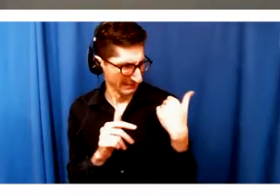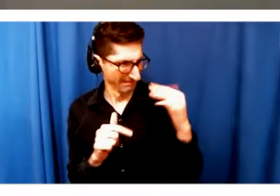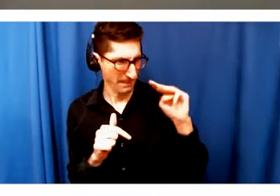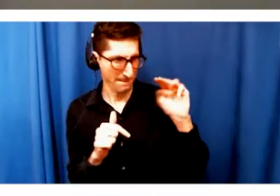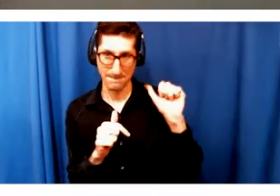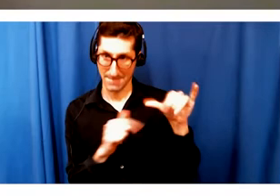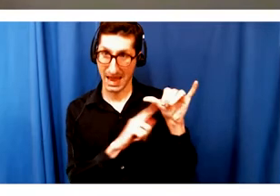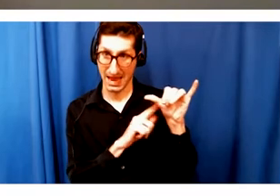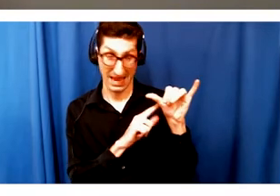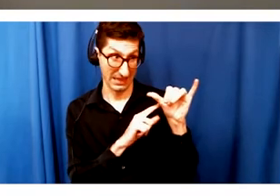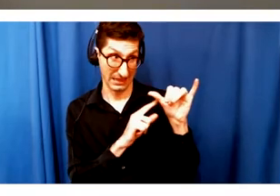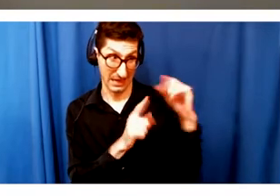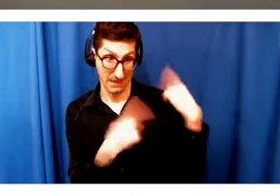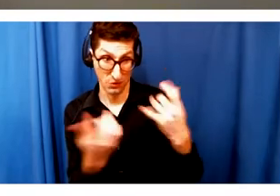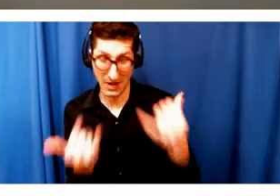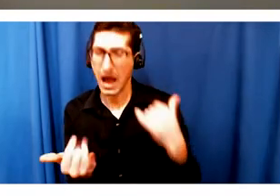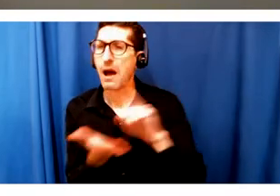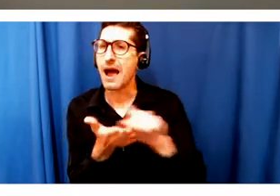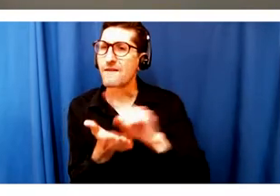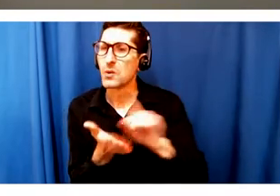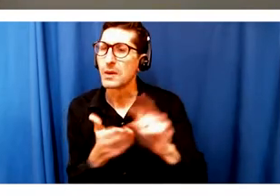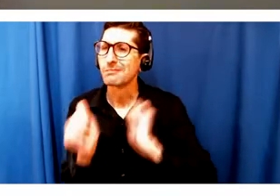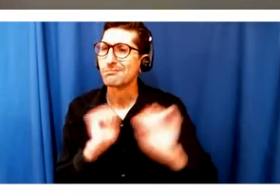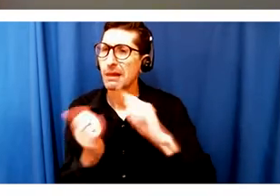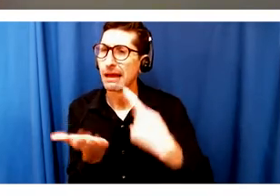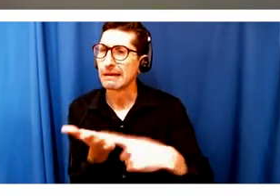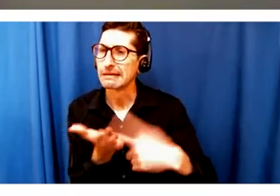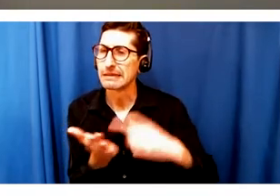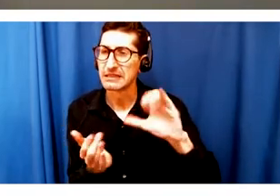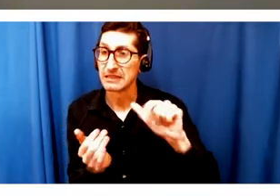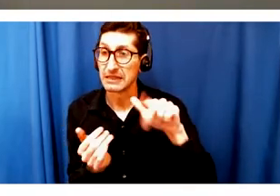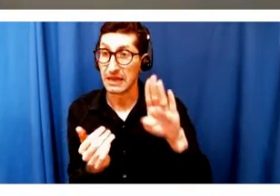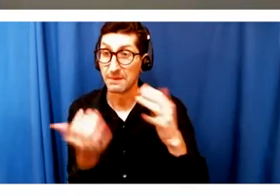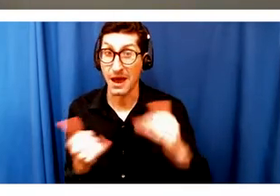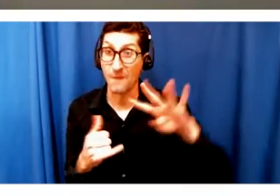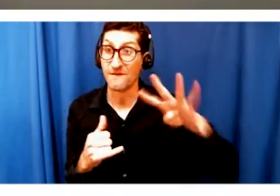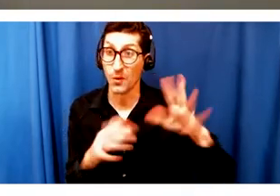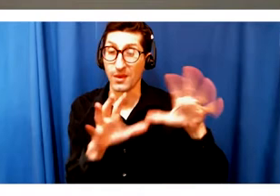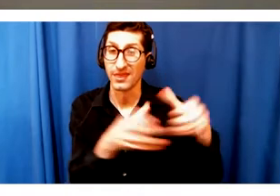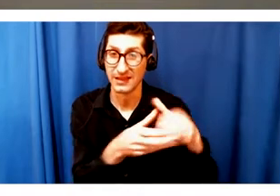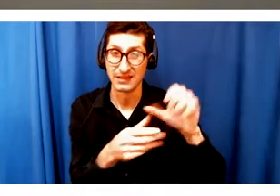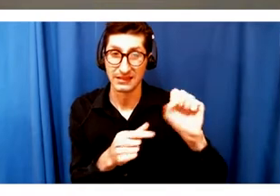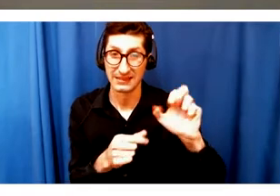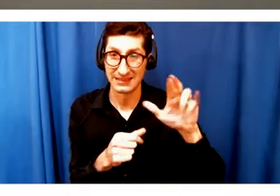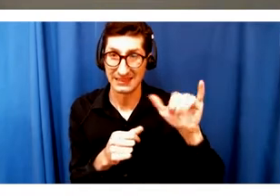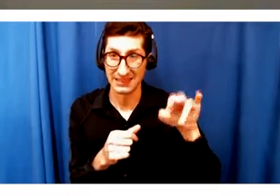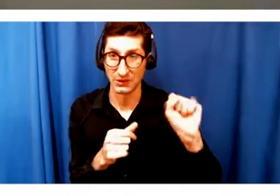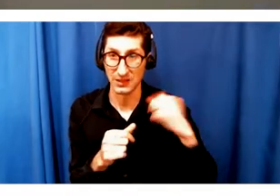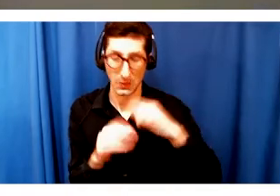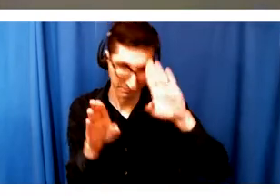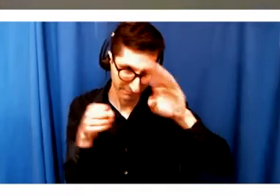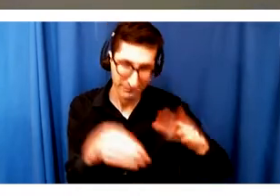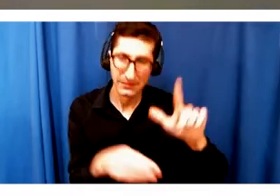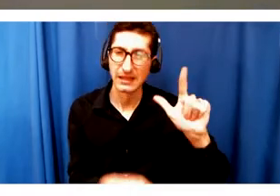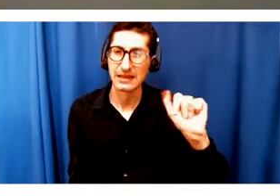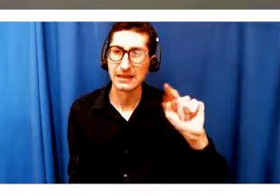weekly play discussion club. We're currently in Series 4, Spotlight on Latinx Voices, hosted by Boston playwright